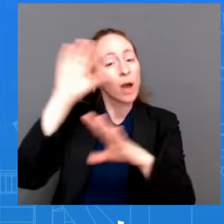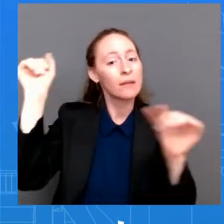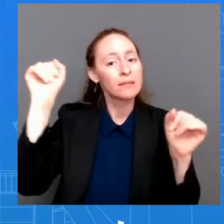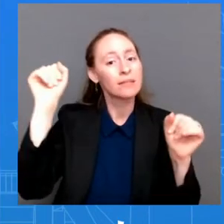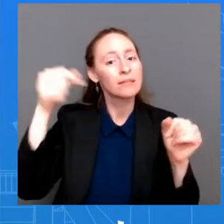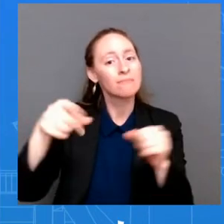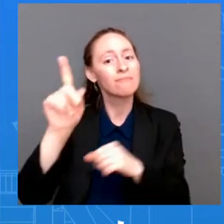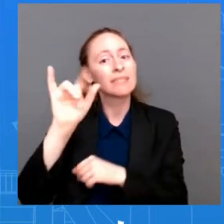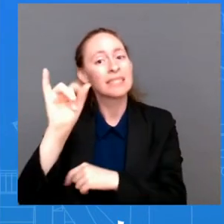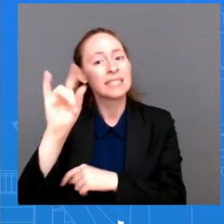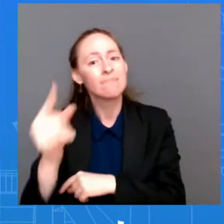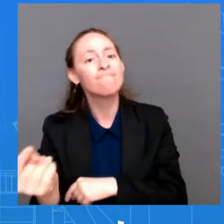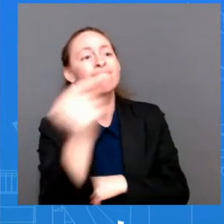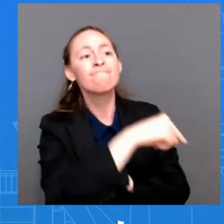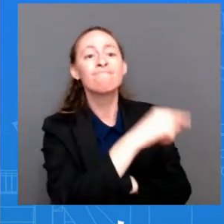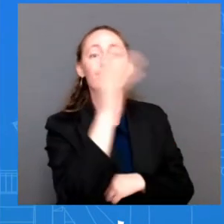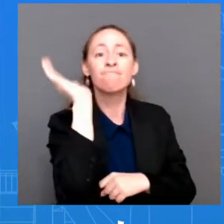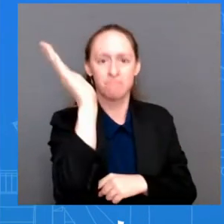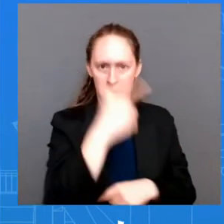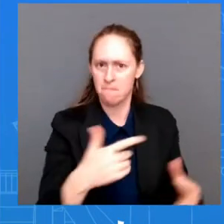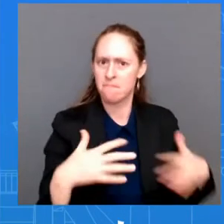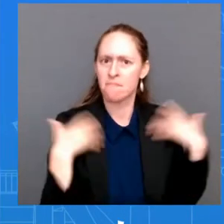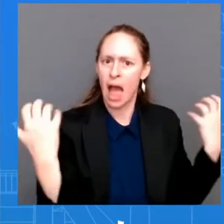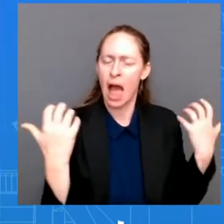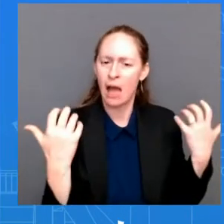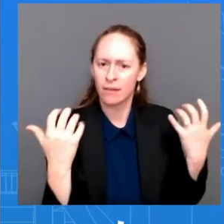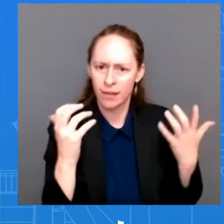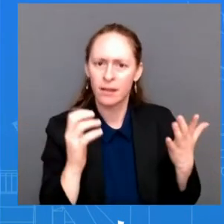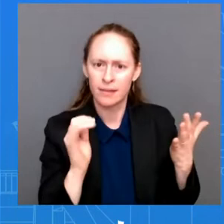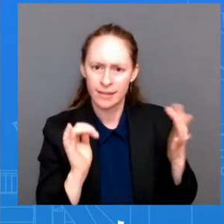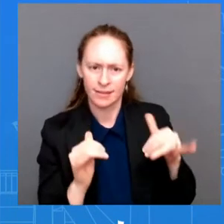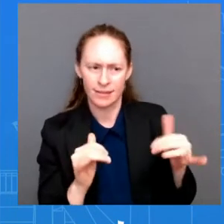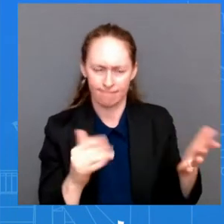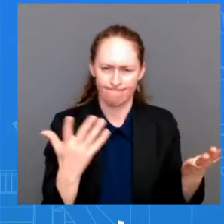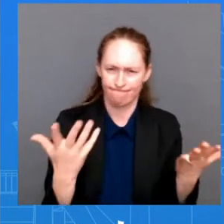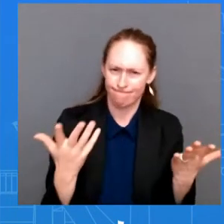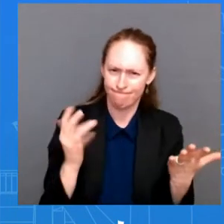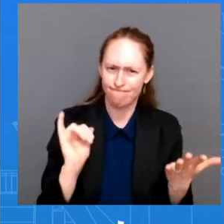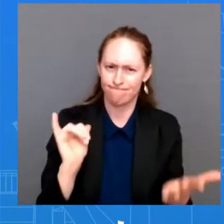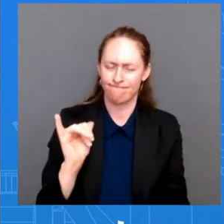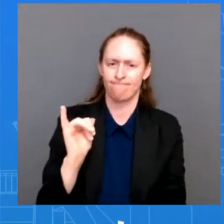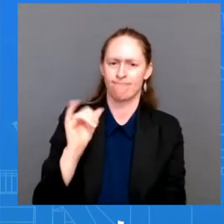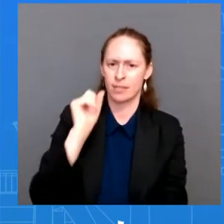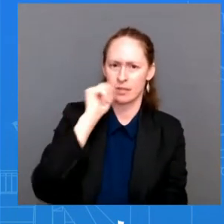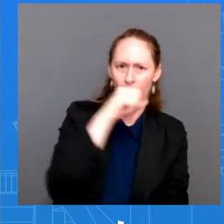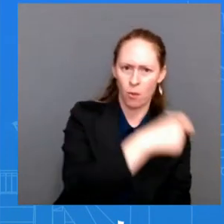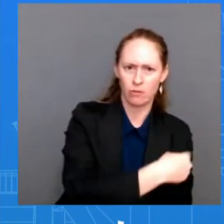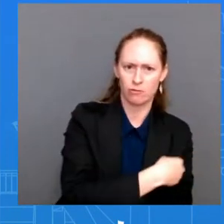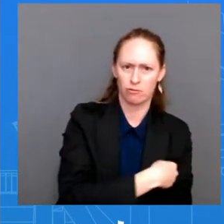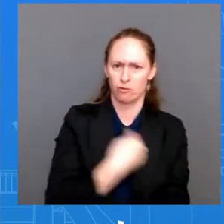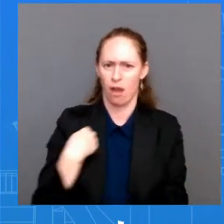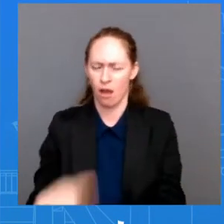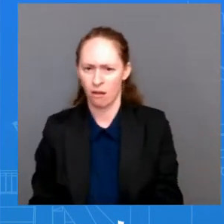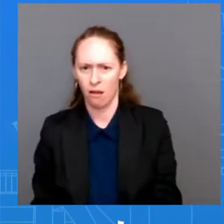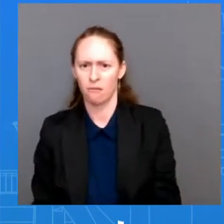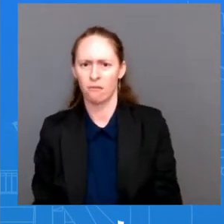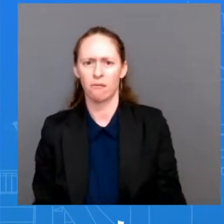this now between the United States and China. We, the countries around the world, believe escalation serves no one.